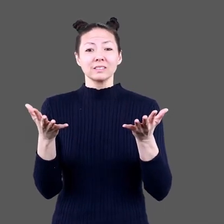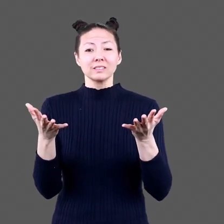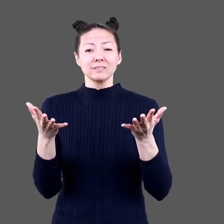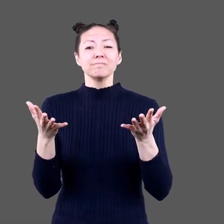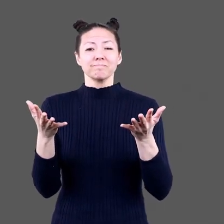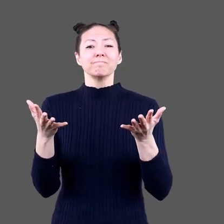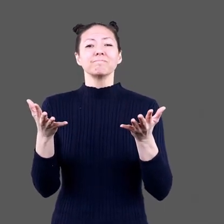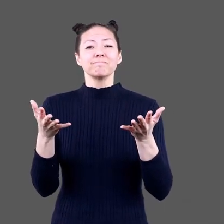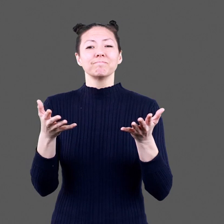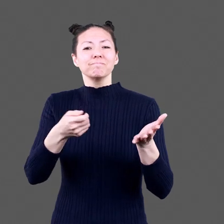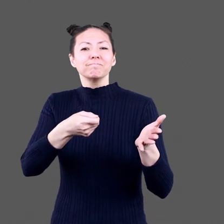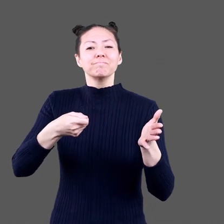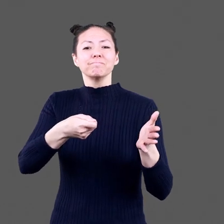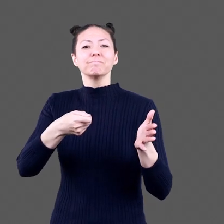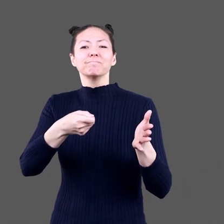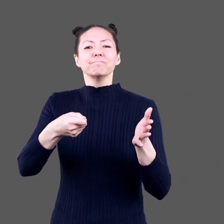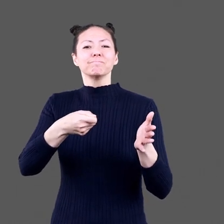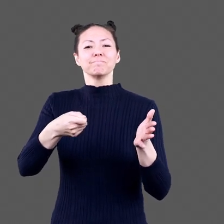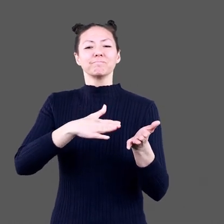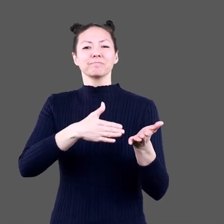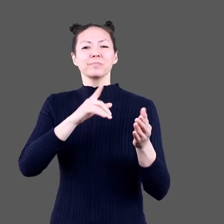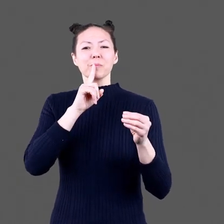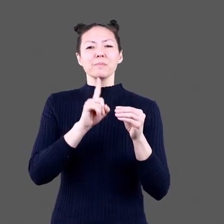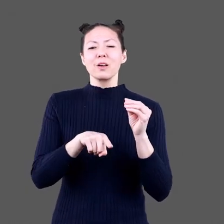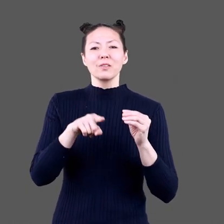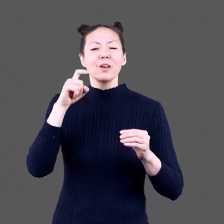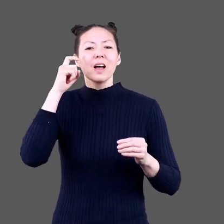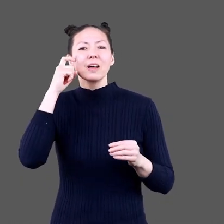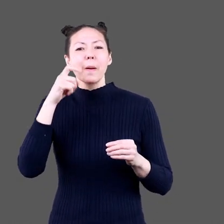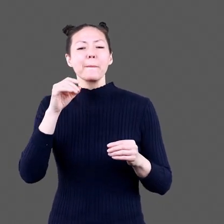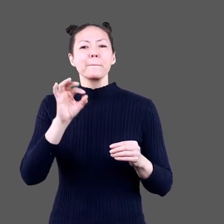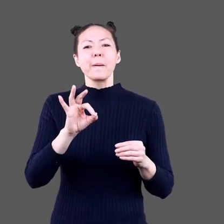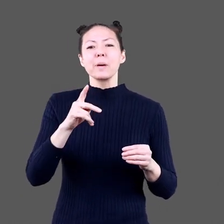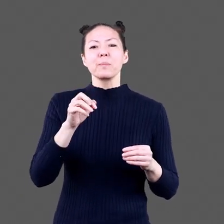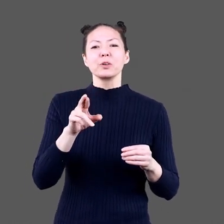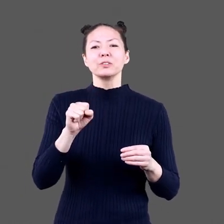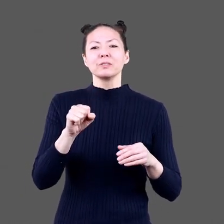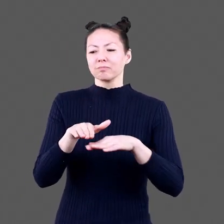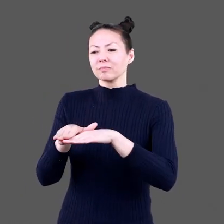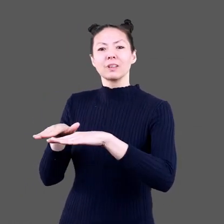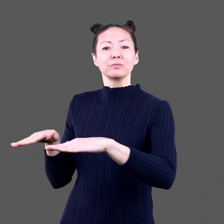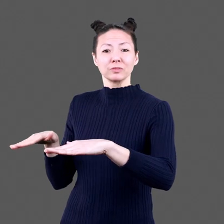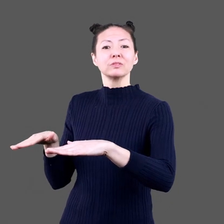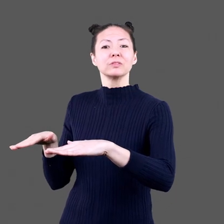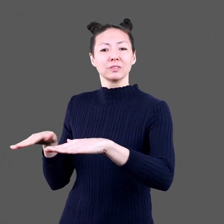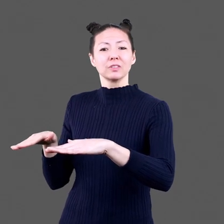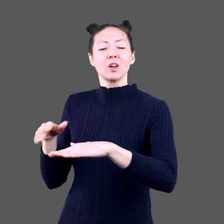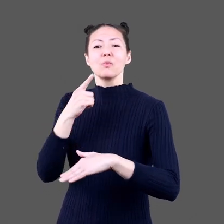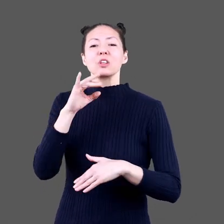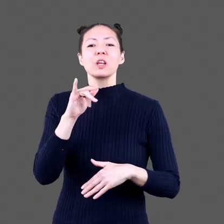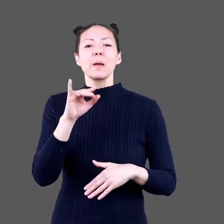the contents of a pan on a stove with a wooden spoon Tomatoes, onions, and peppers lie on the counter